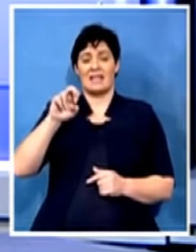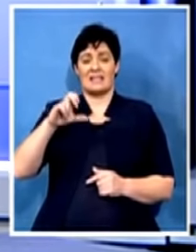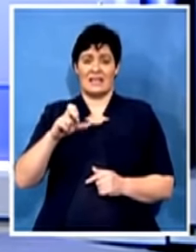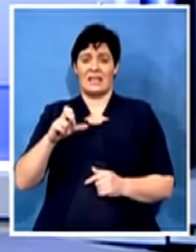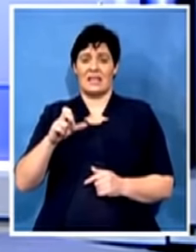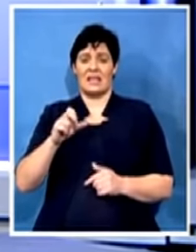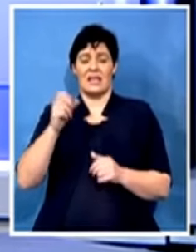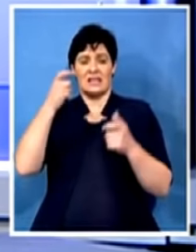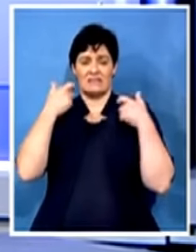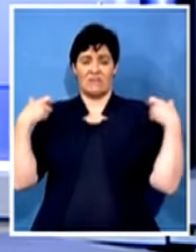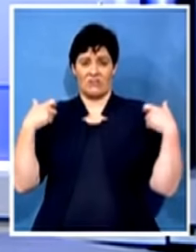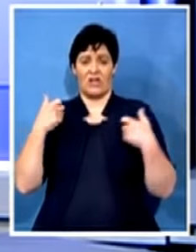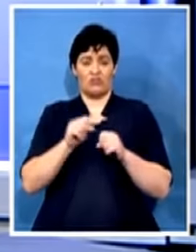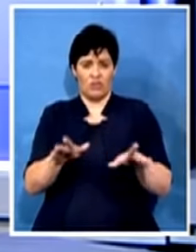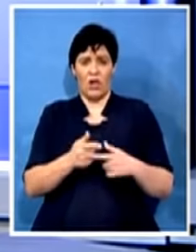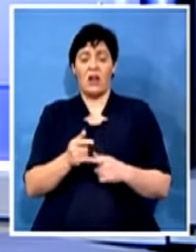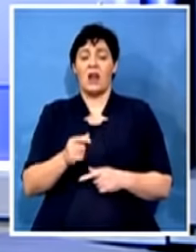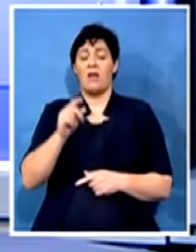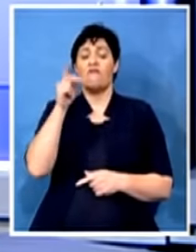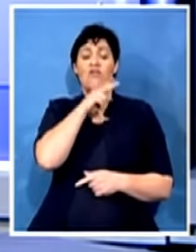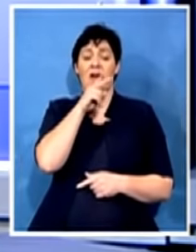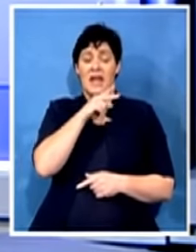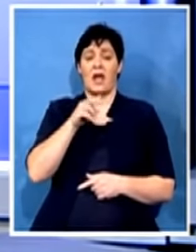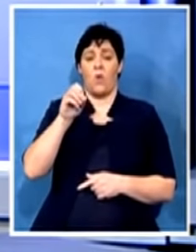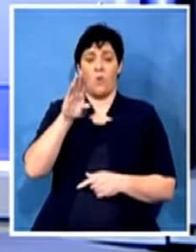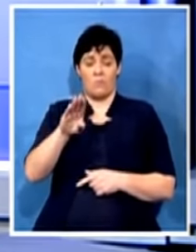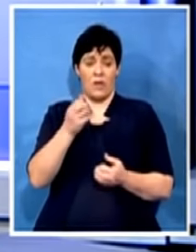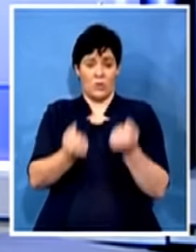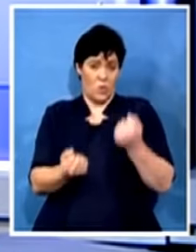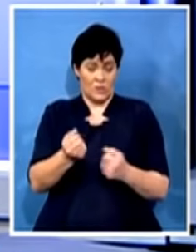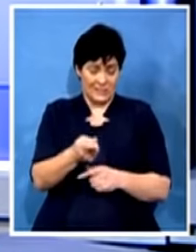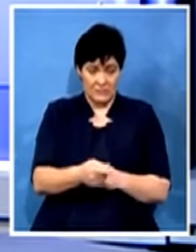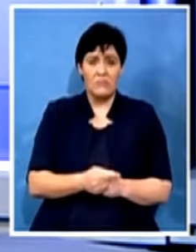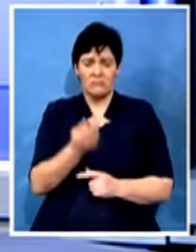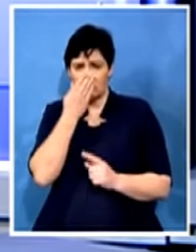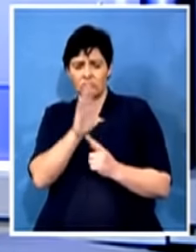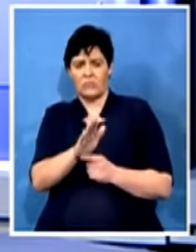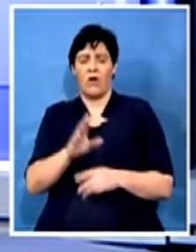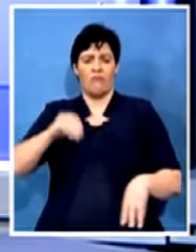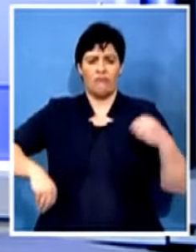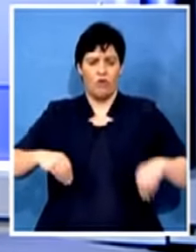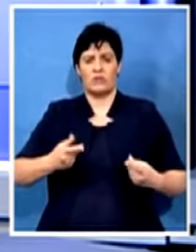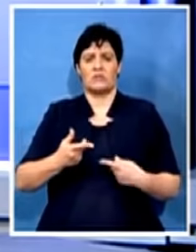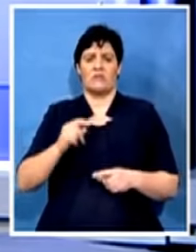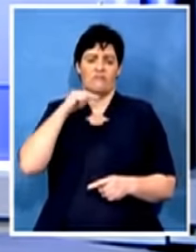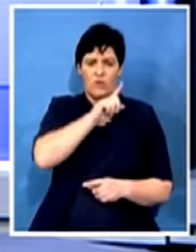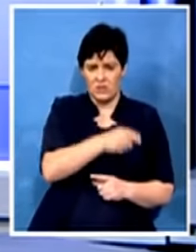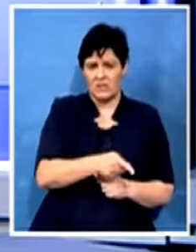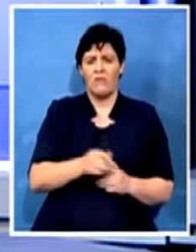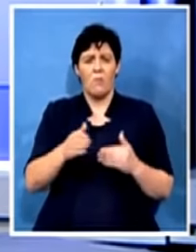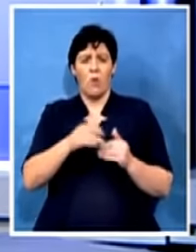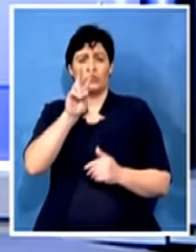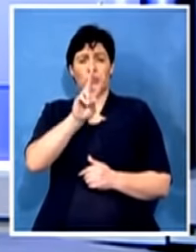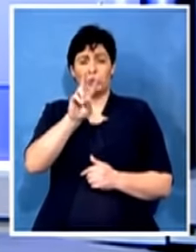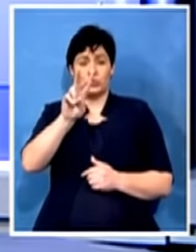Friday. The Hawks say he faces charges of fraud and corruption relating to the more than 250 million ran asbestos